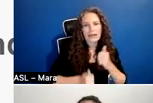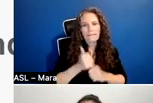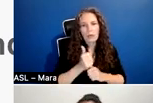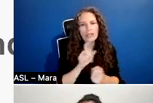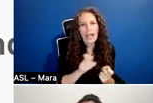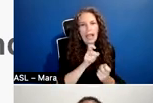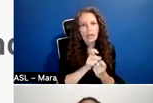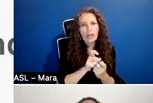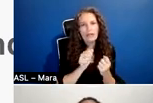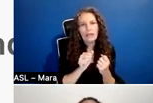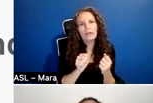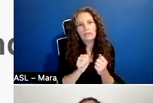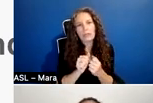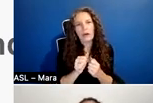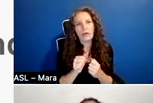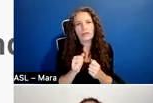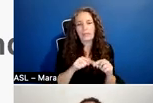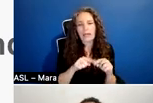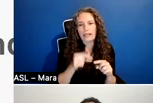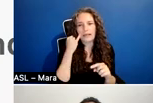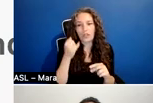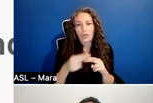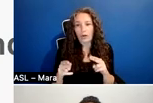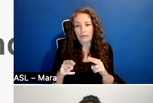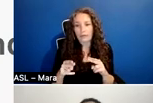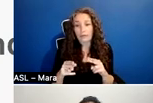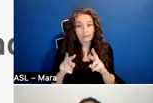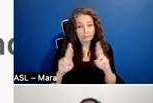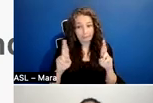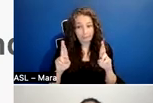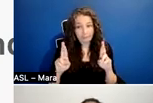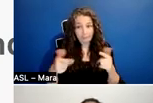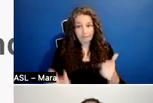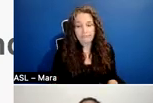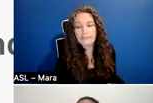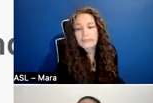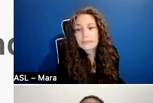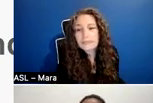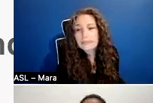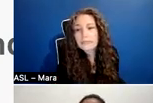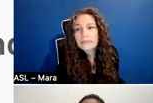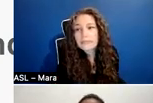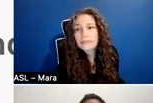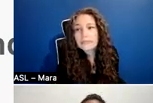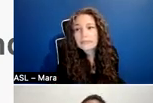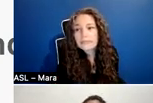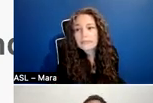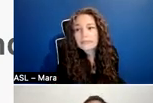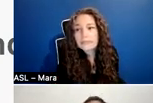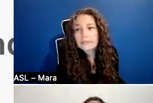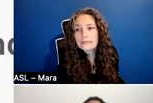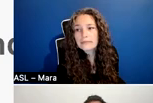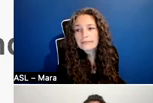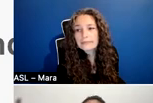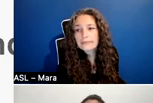depends on your production. Um, sometimes for example, you'll only have two shoots to plan for, and you don't